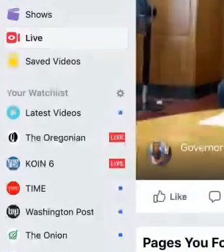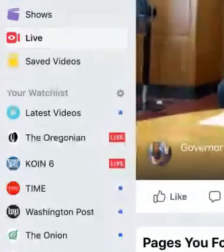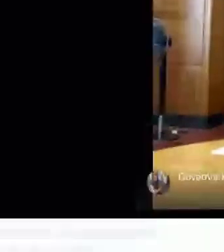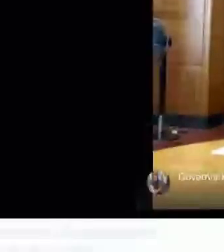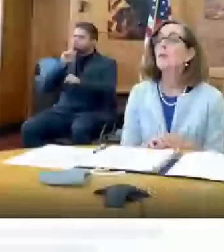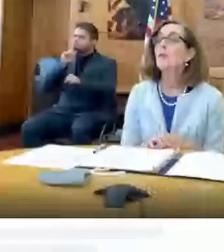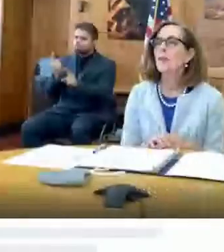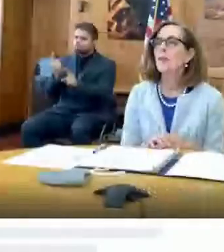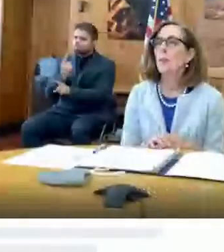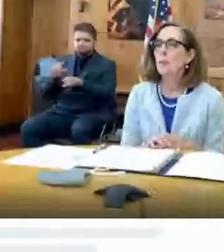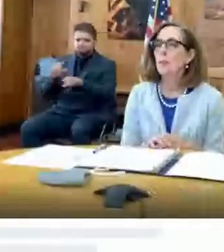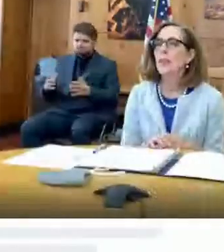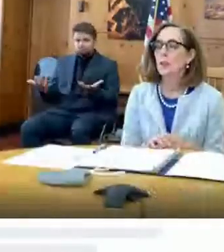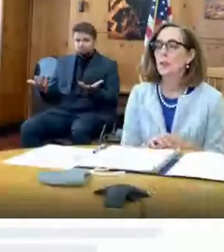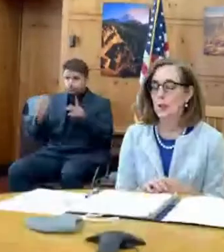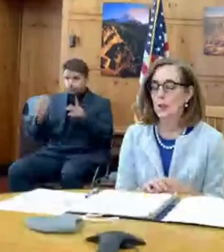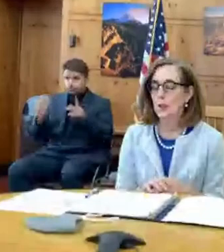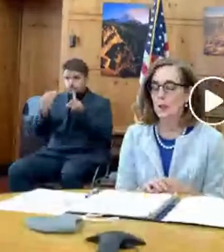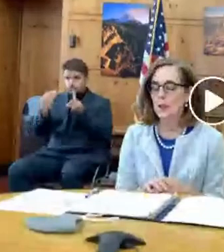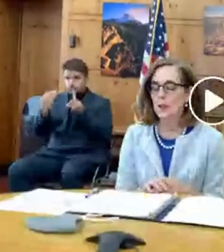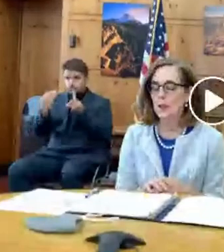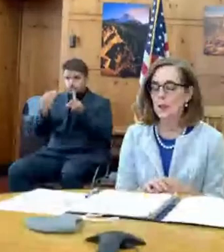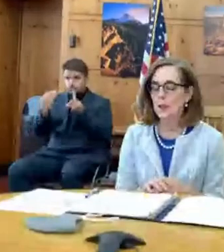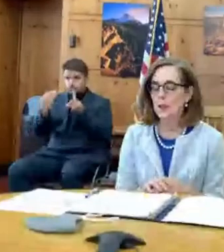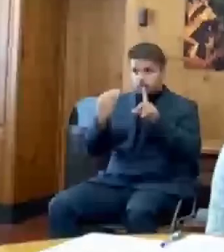to advance the public interest.